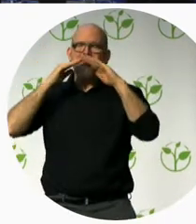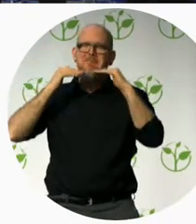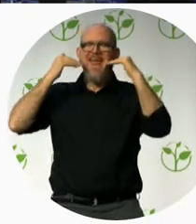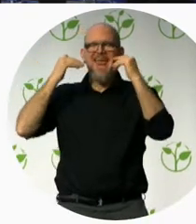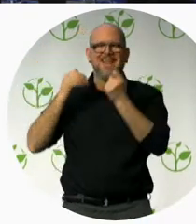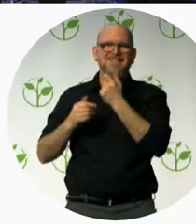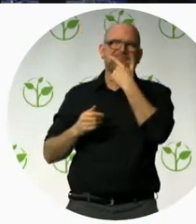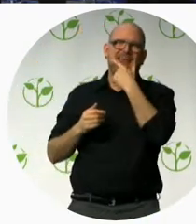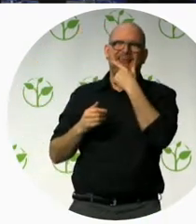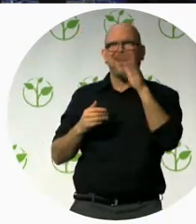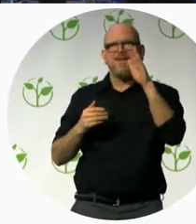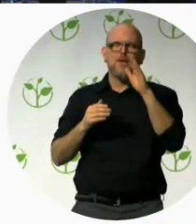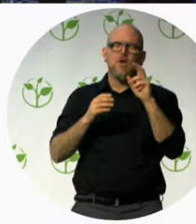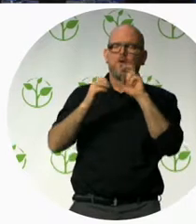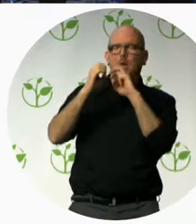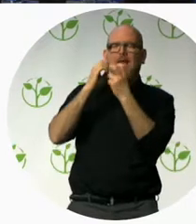the world the with a smile.